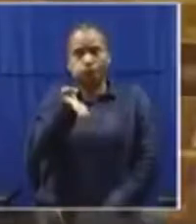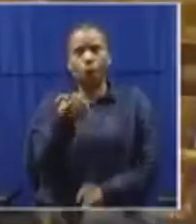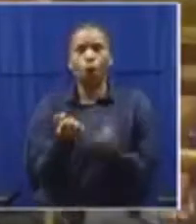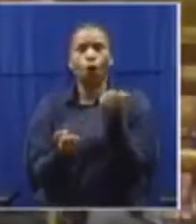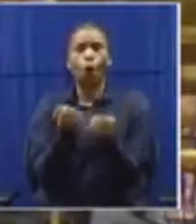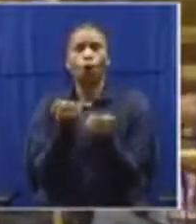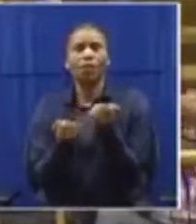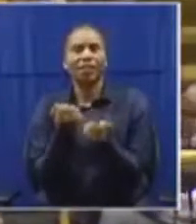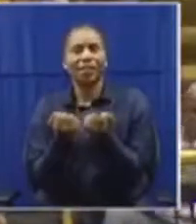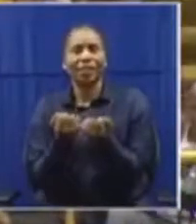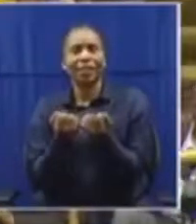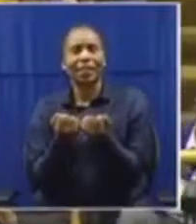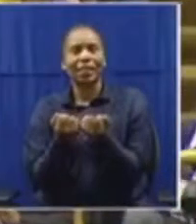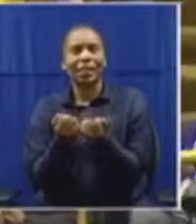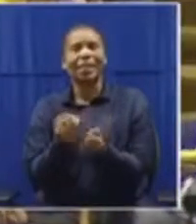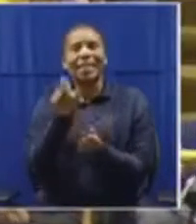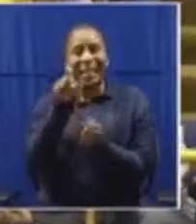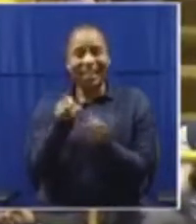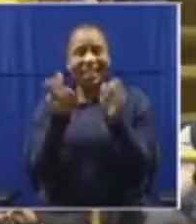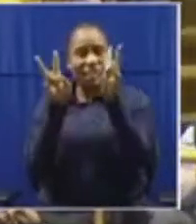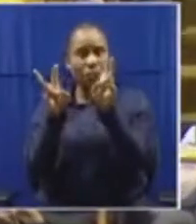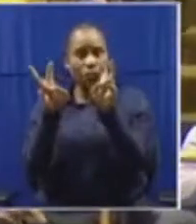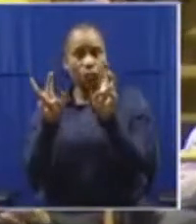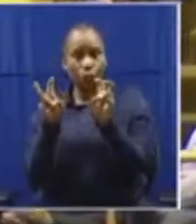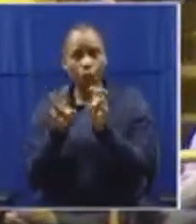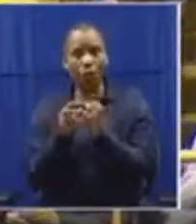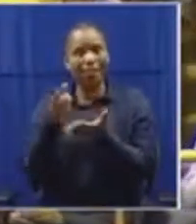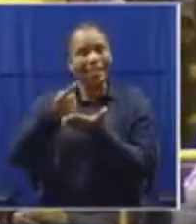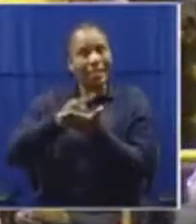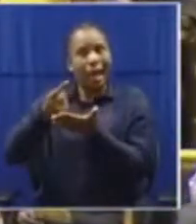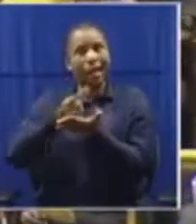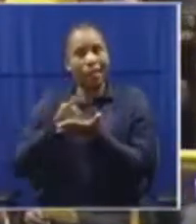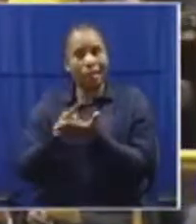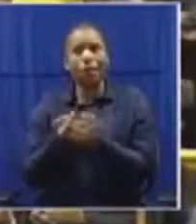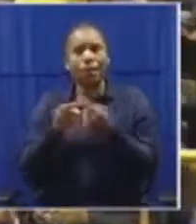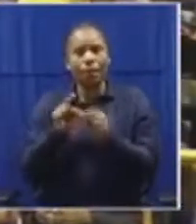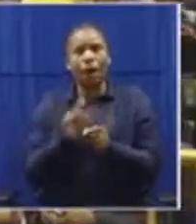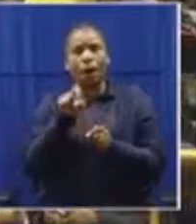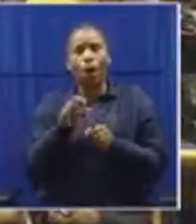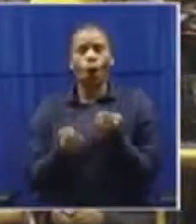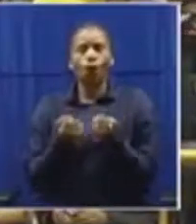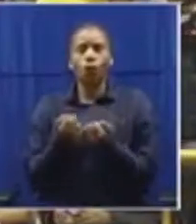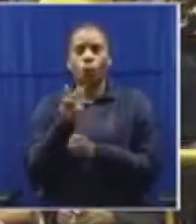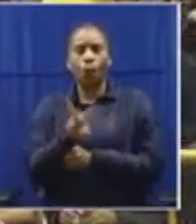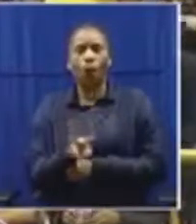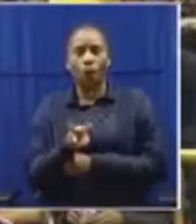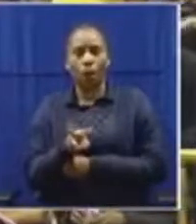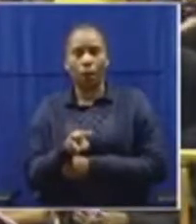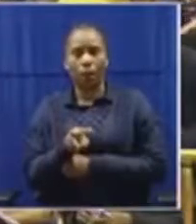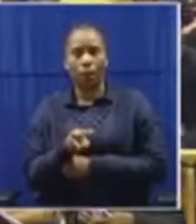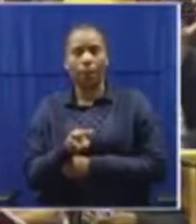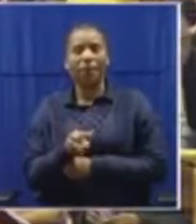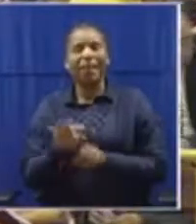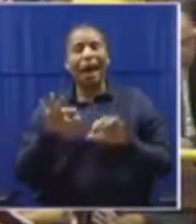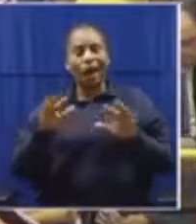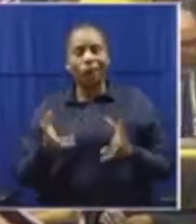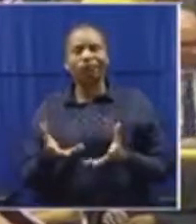It is a matter that is going to be discussed by our courts, the extent to which